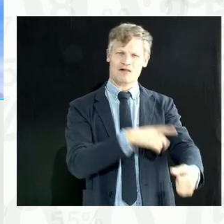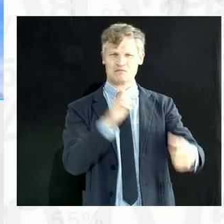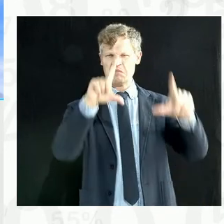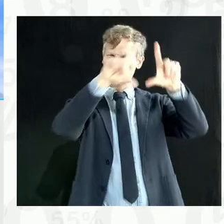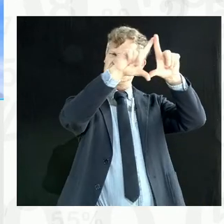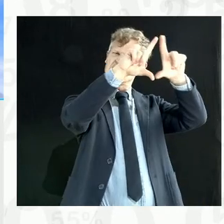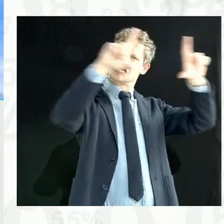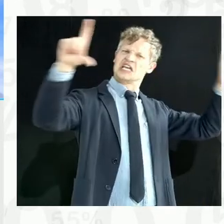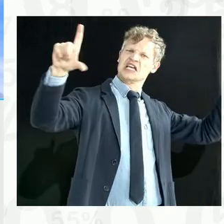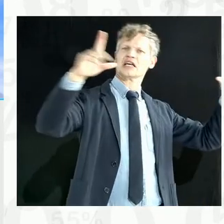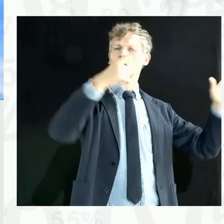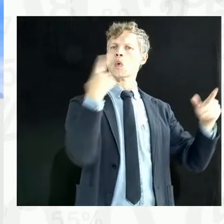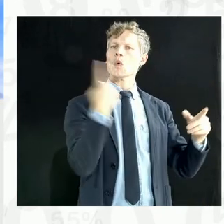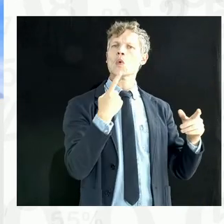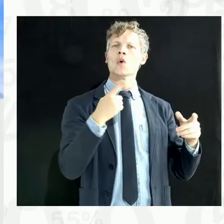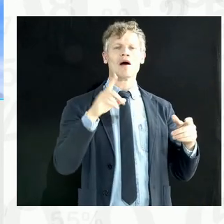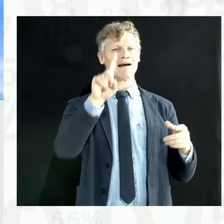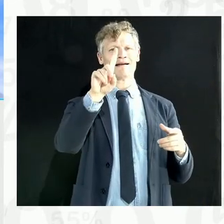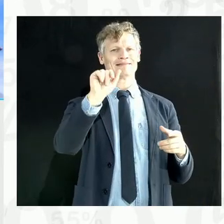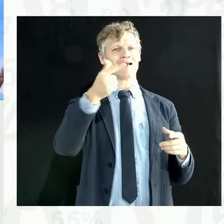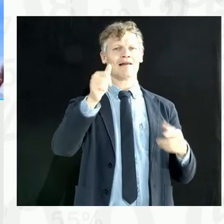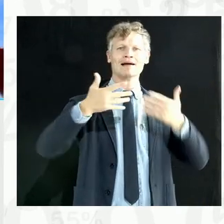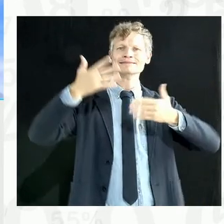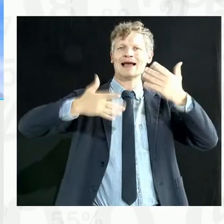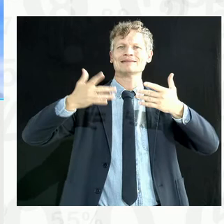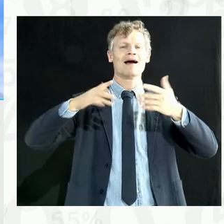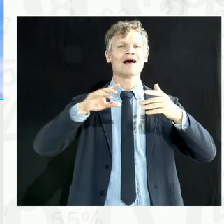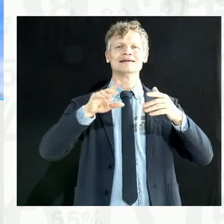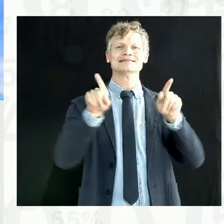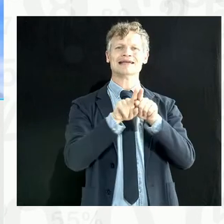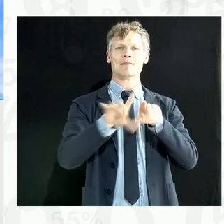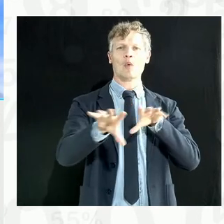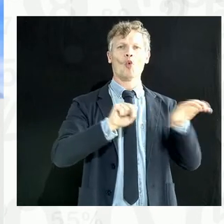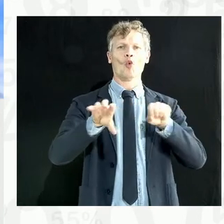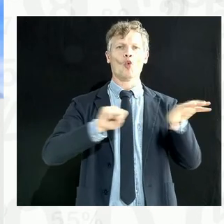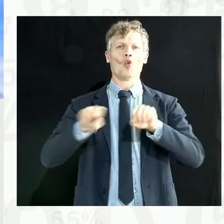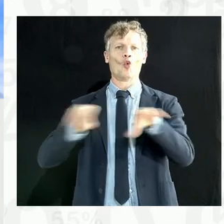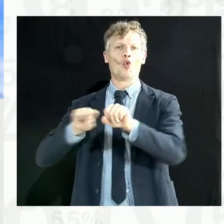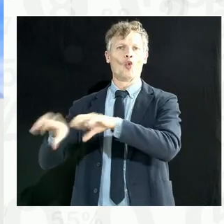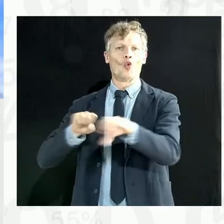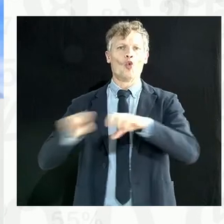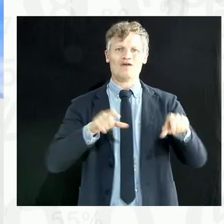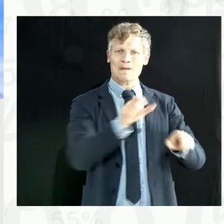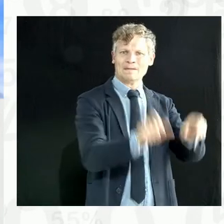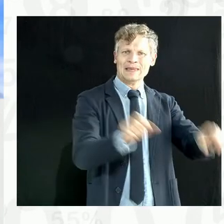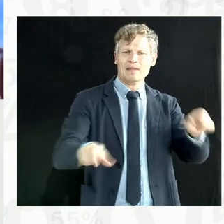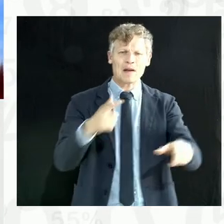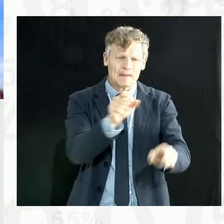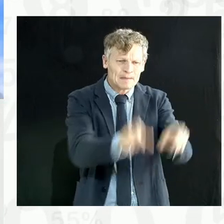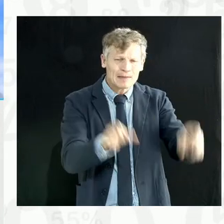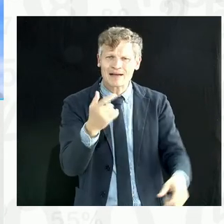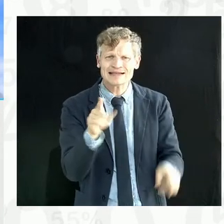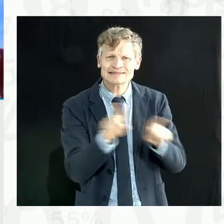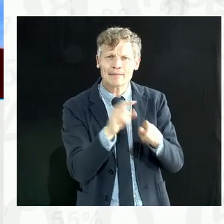handling data. And the small citizen is just a weak individual. Obviously, there are